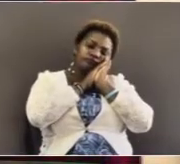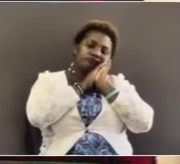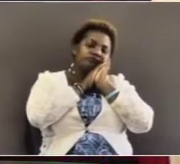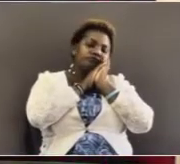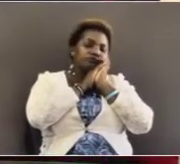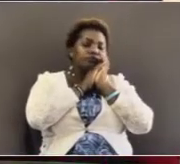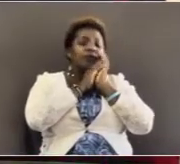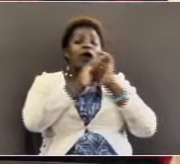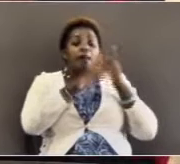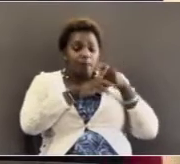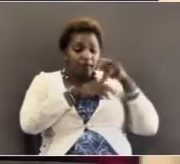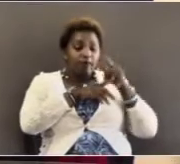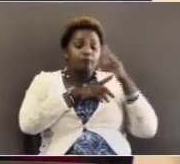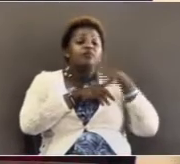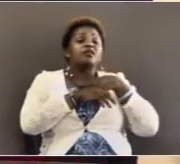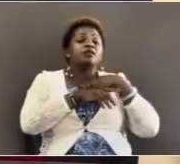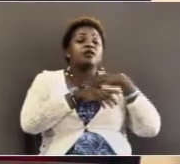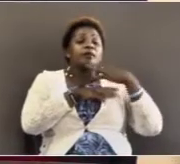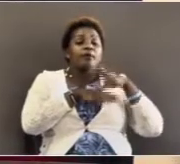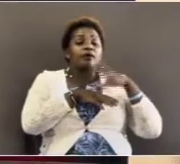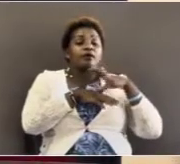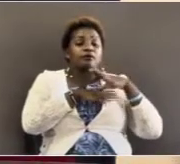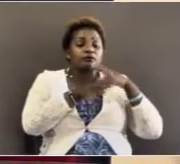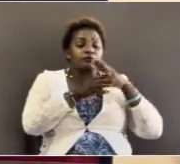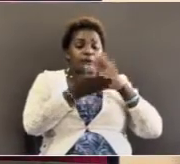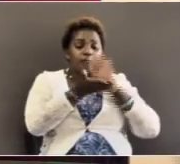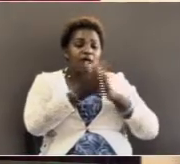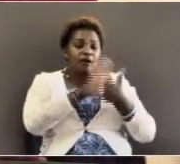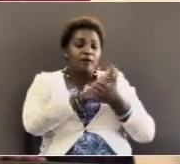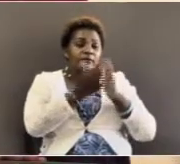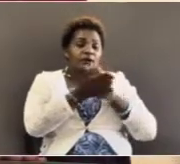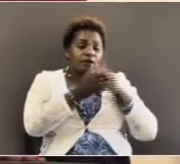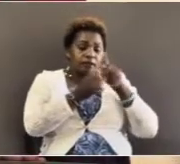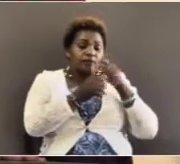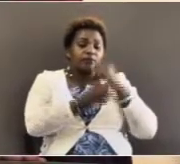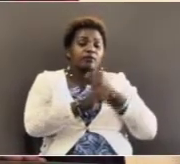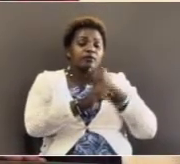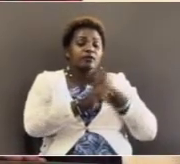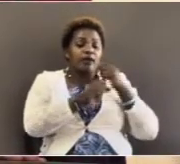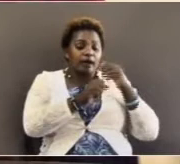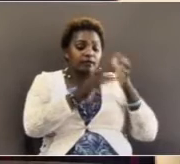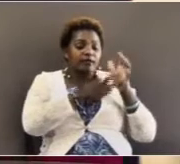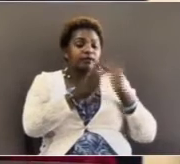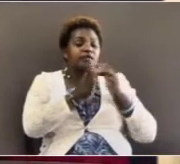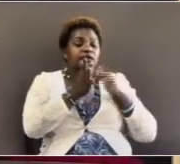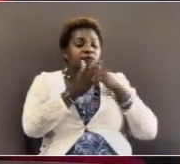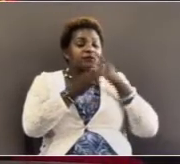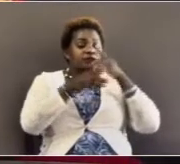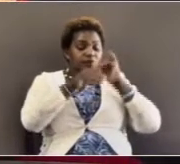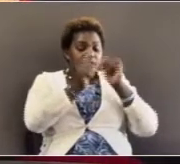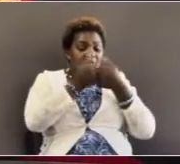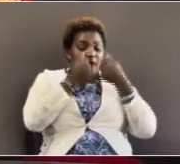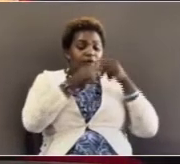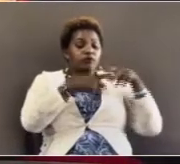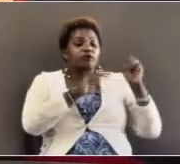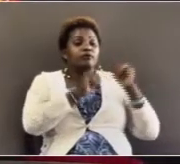These two needed someone to unpack as they did, as it happened to